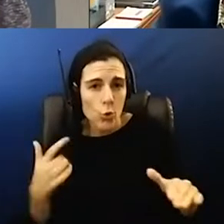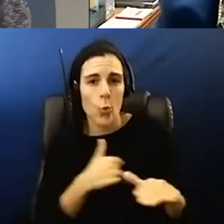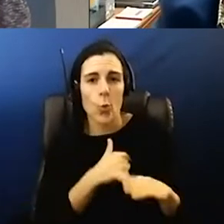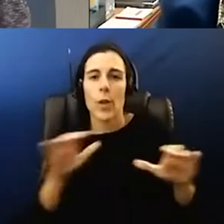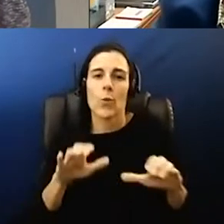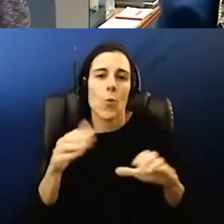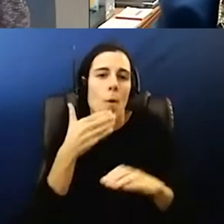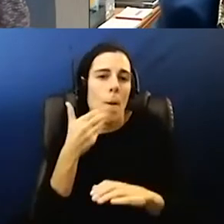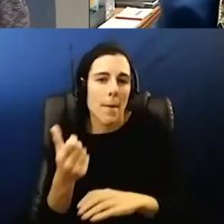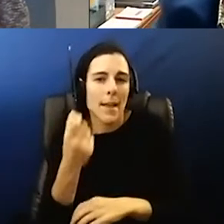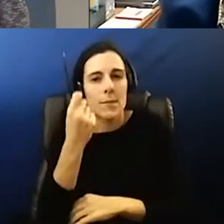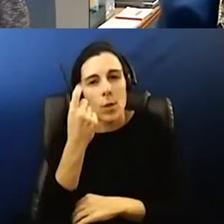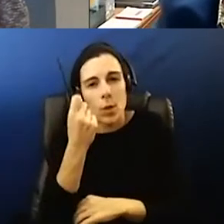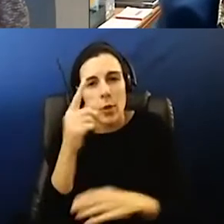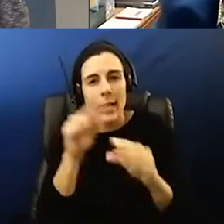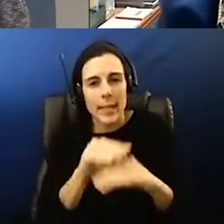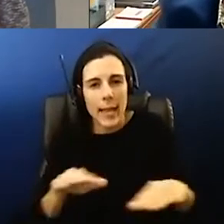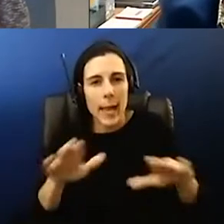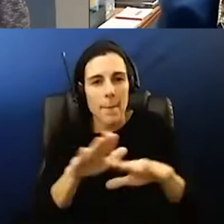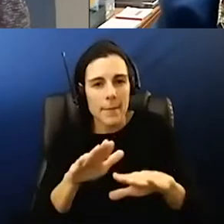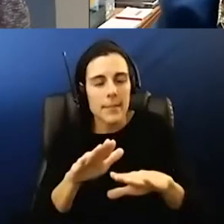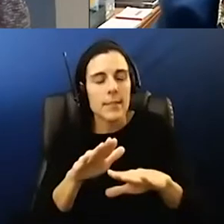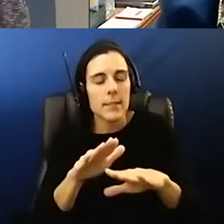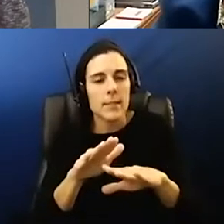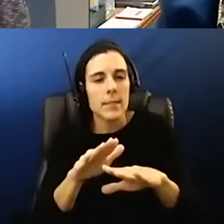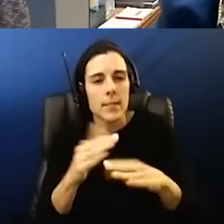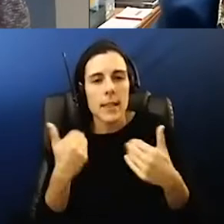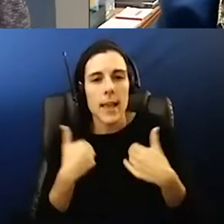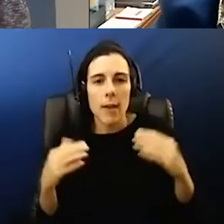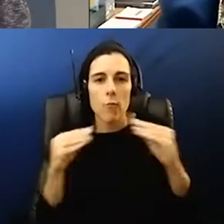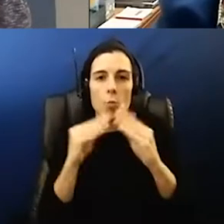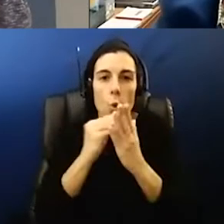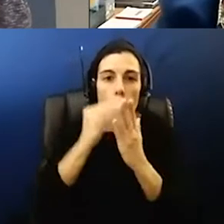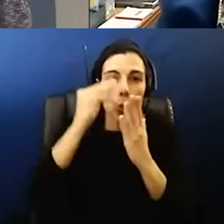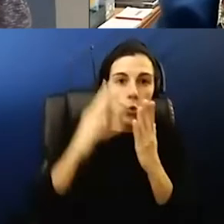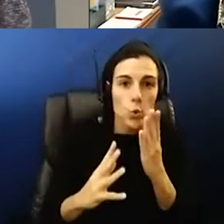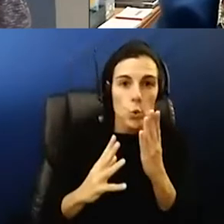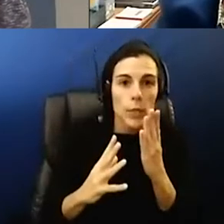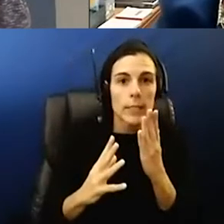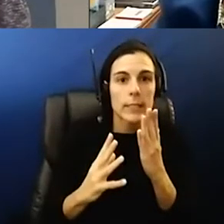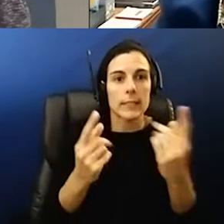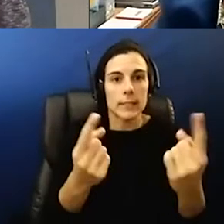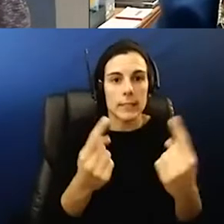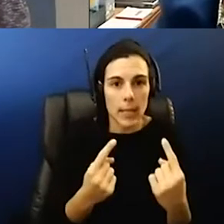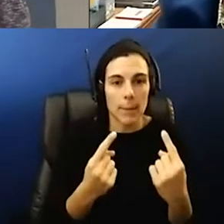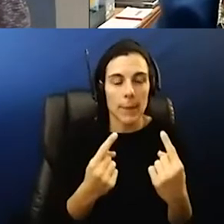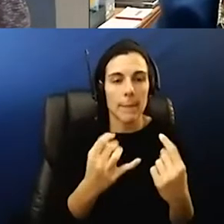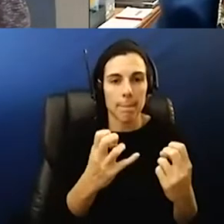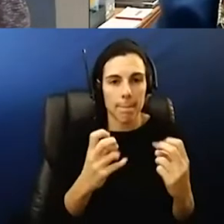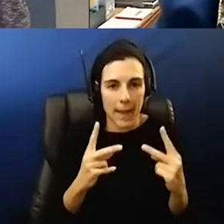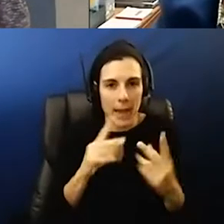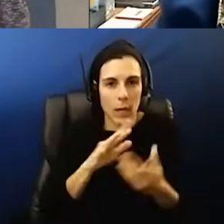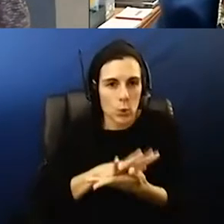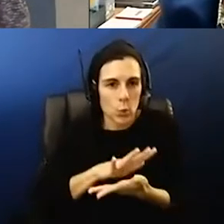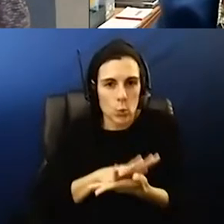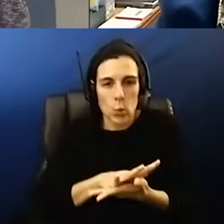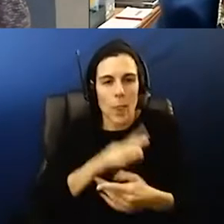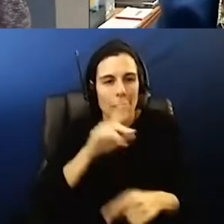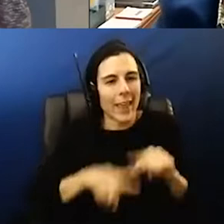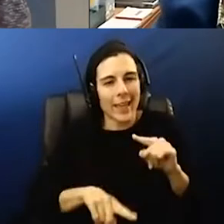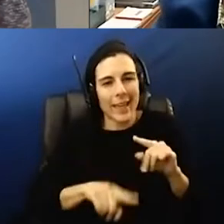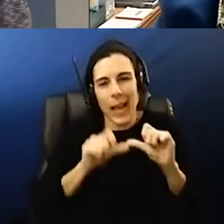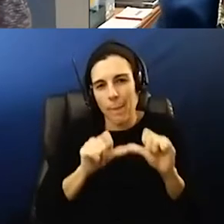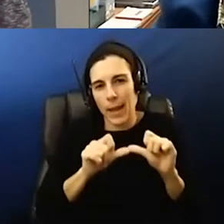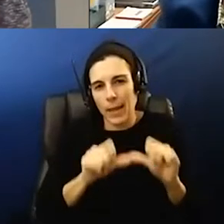um in campuses where they have more student population returning um they can't maintain uh